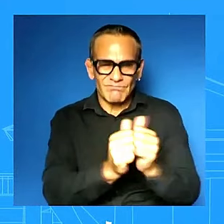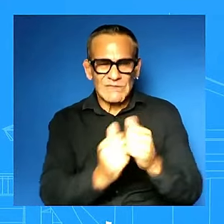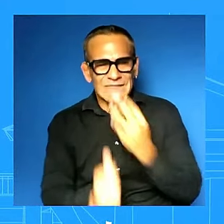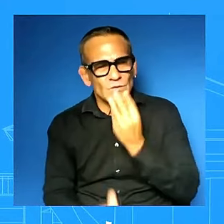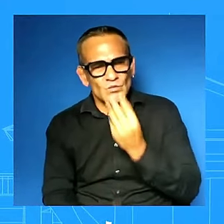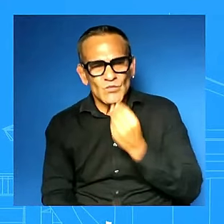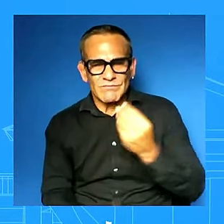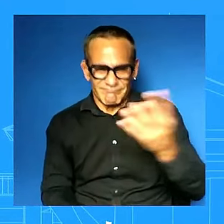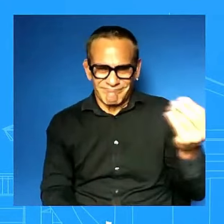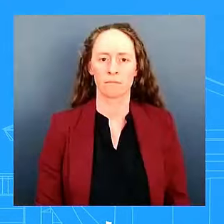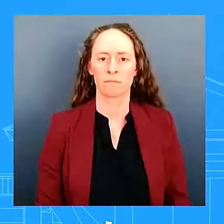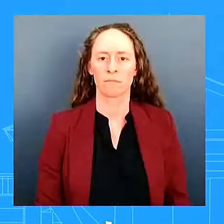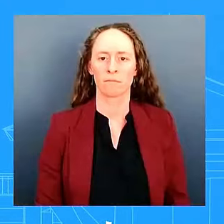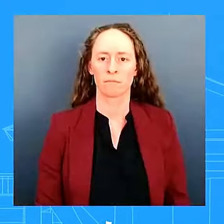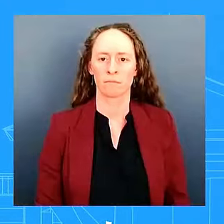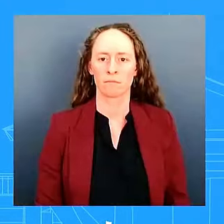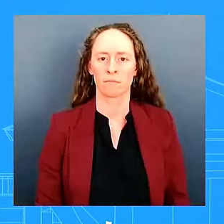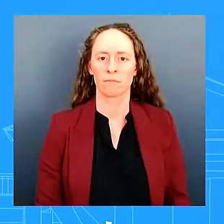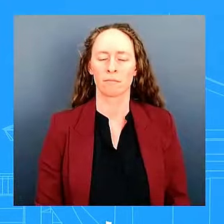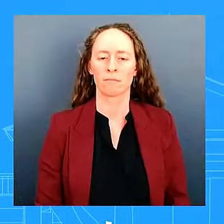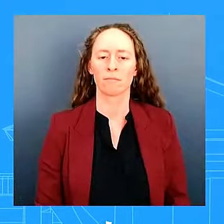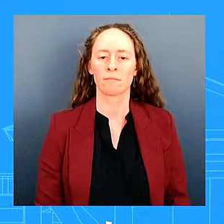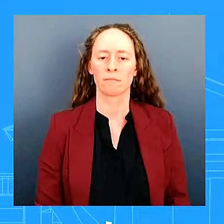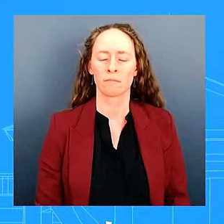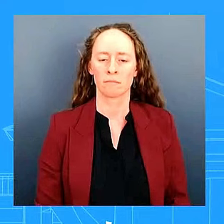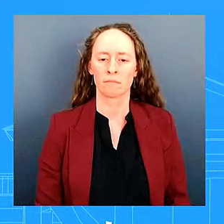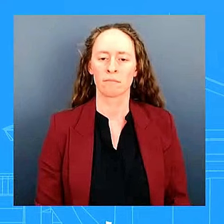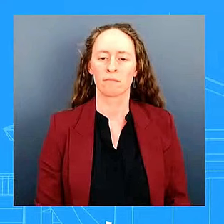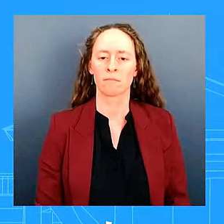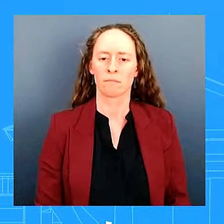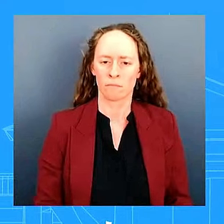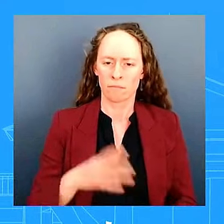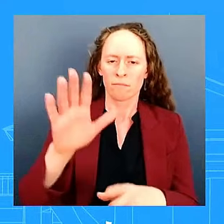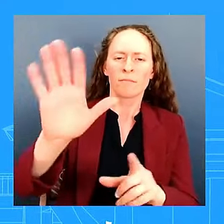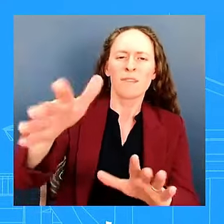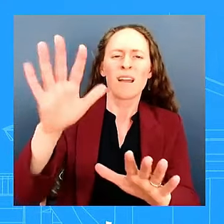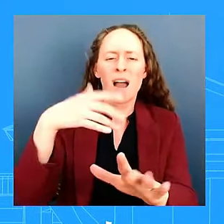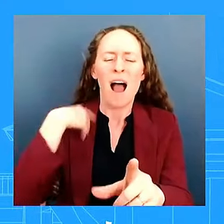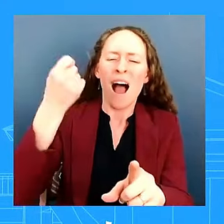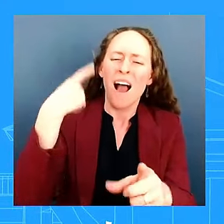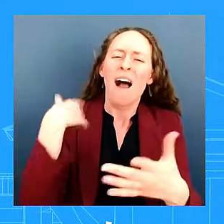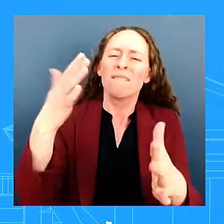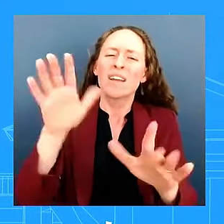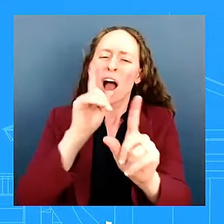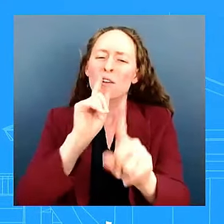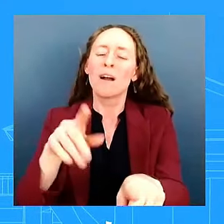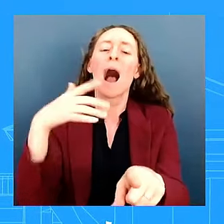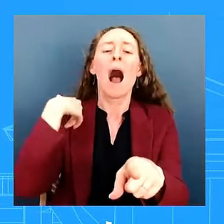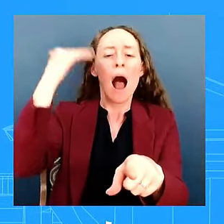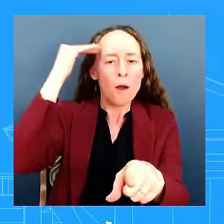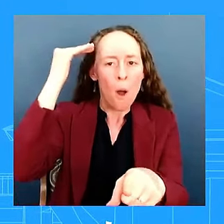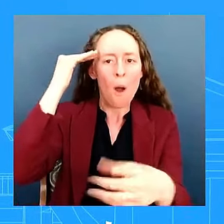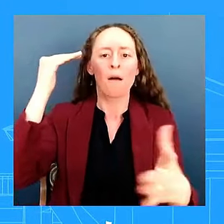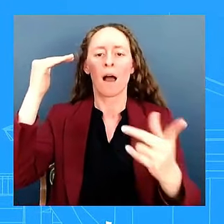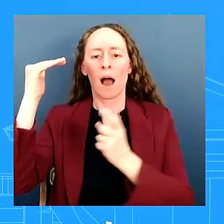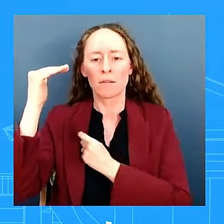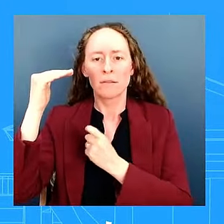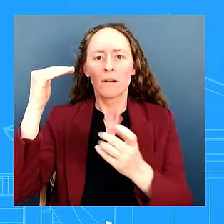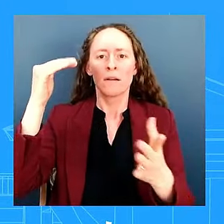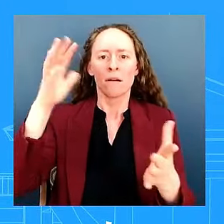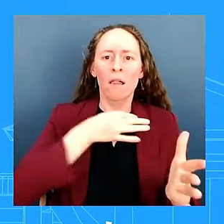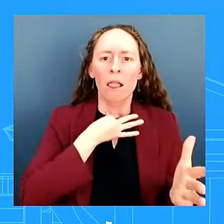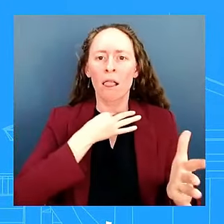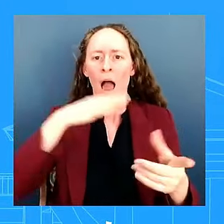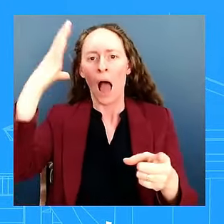position i'm i i i don't have a i know the question about you're asking me about specifically about hamas leaders uh officials uh